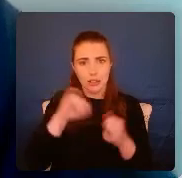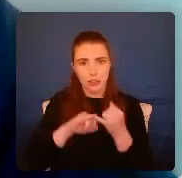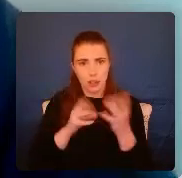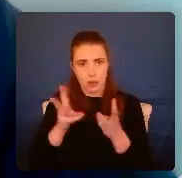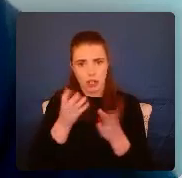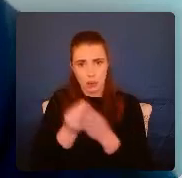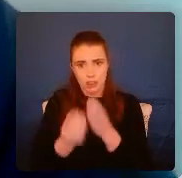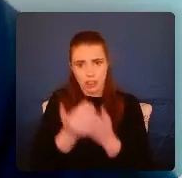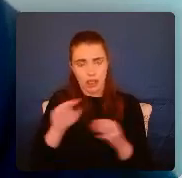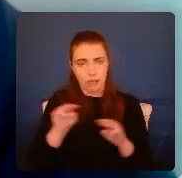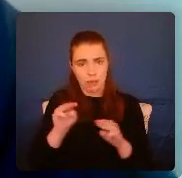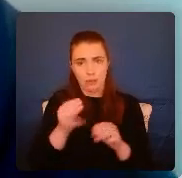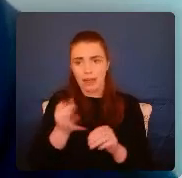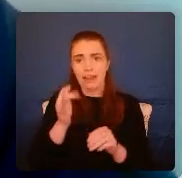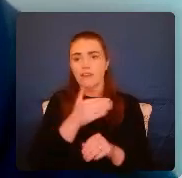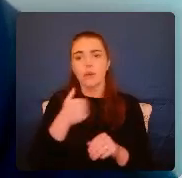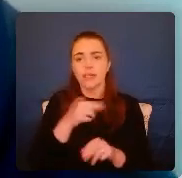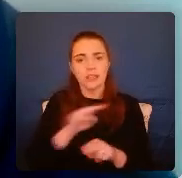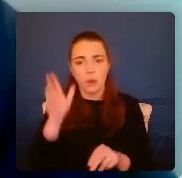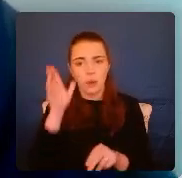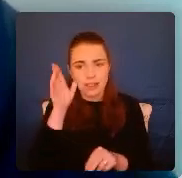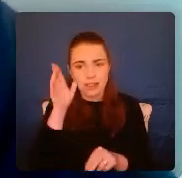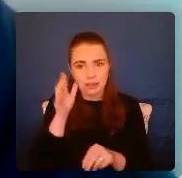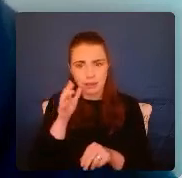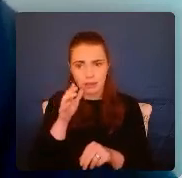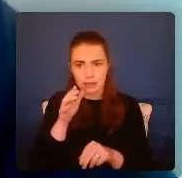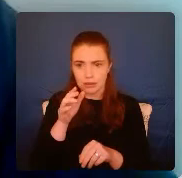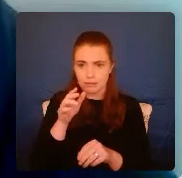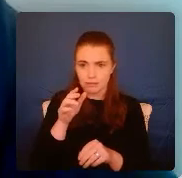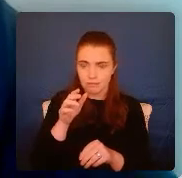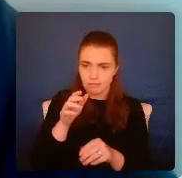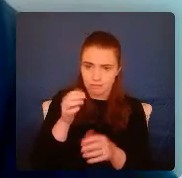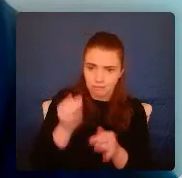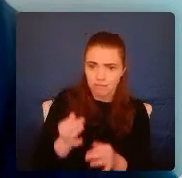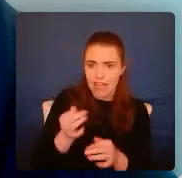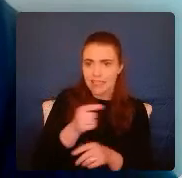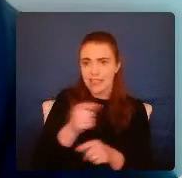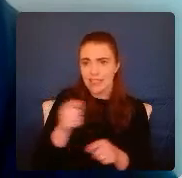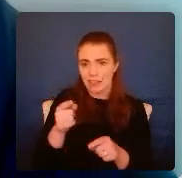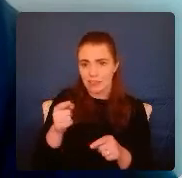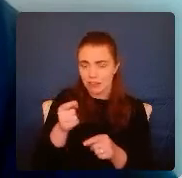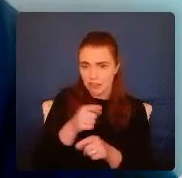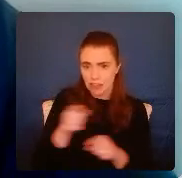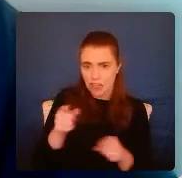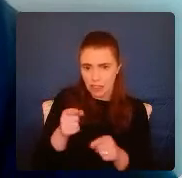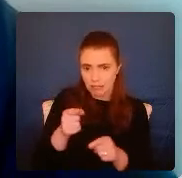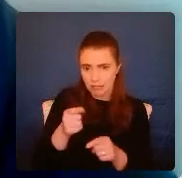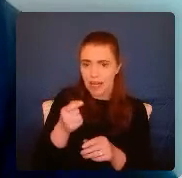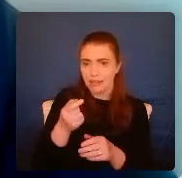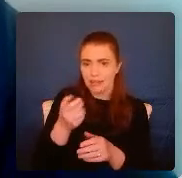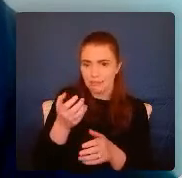if we can't hear and listen to and validate and understand the stories that these young people experience,